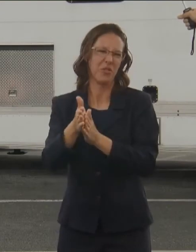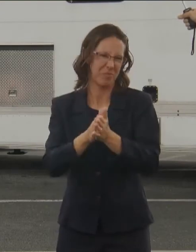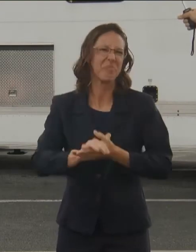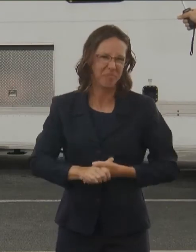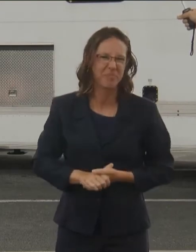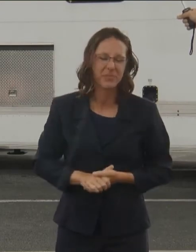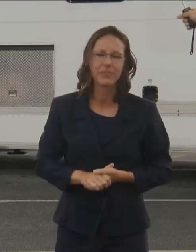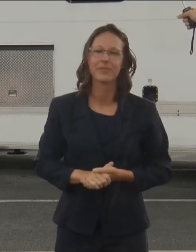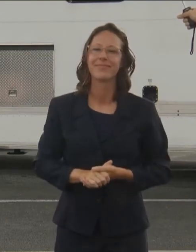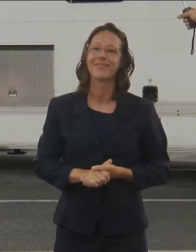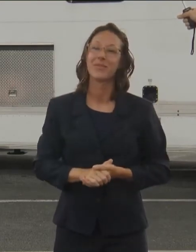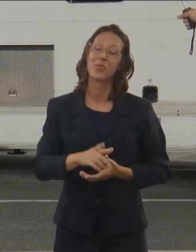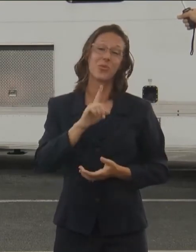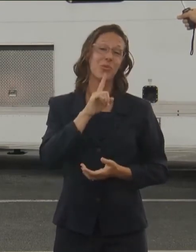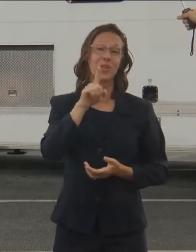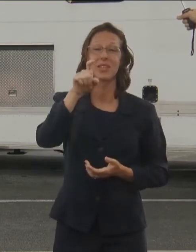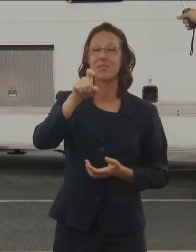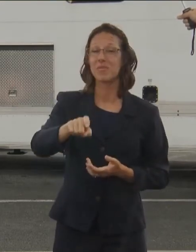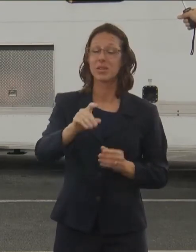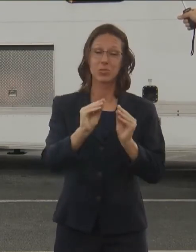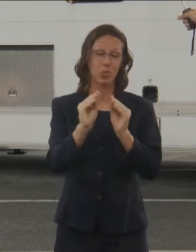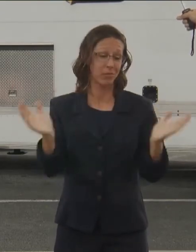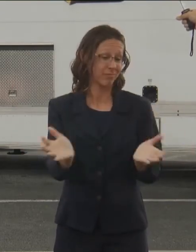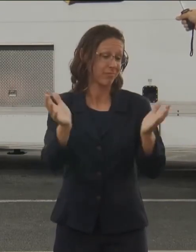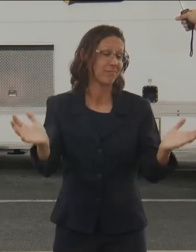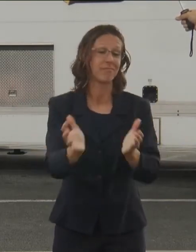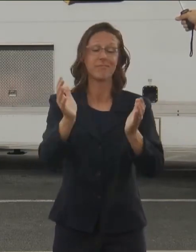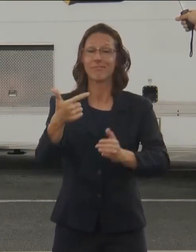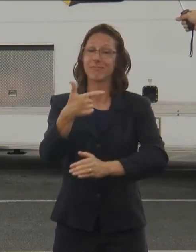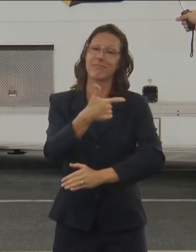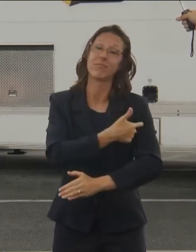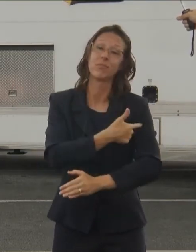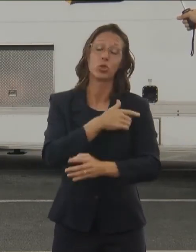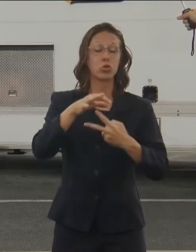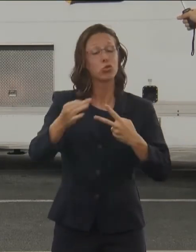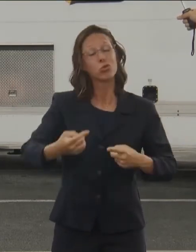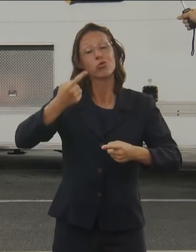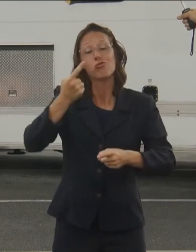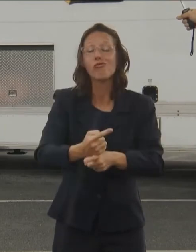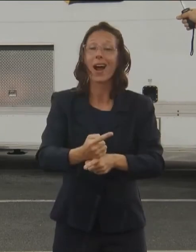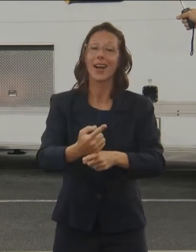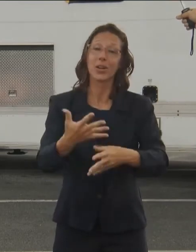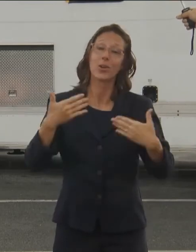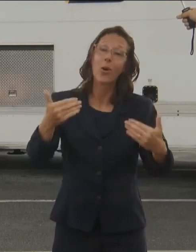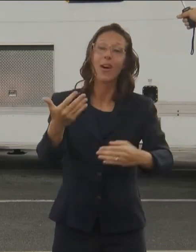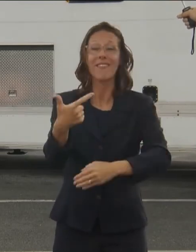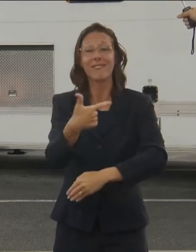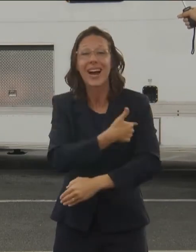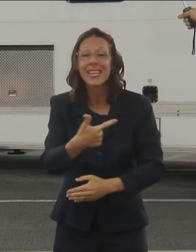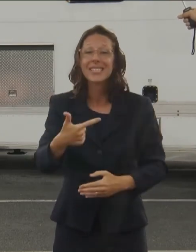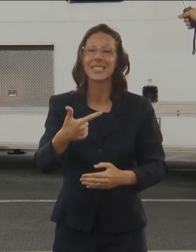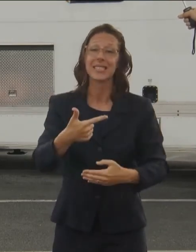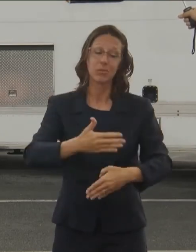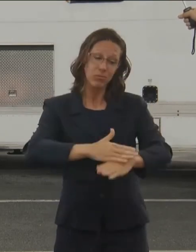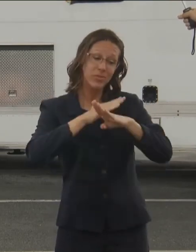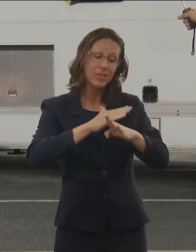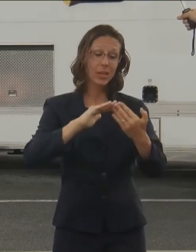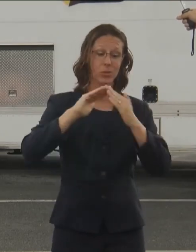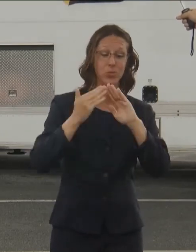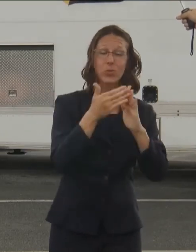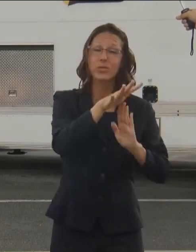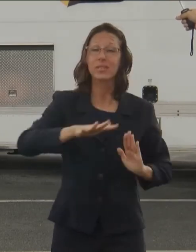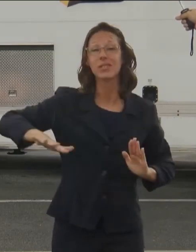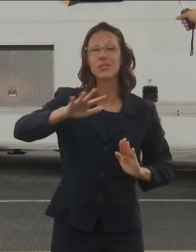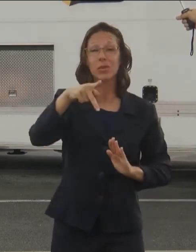We just need to do this kind of thing to get more people to do the right thing. Get the vaccine. Be the shield we need you to be to make